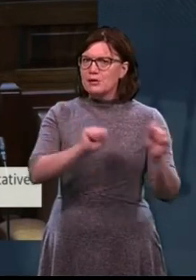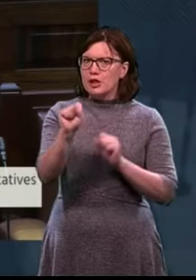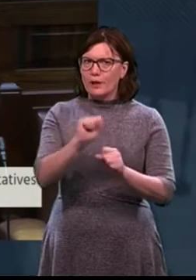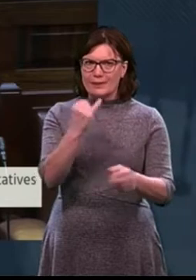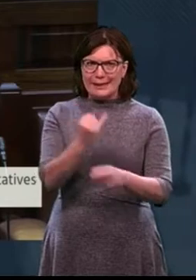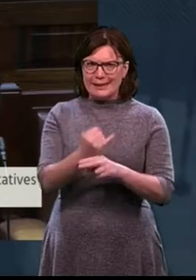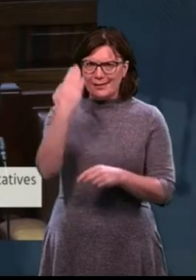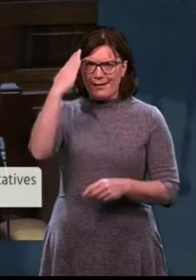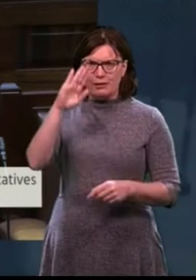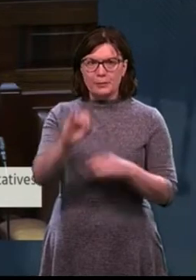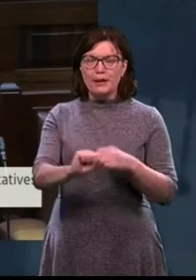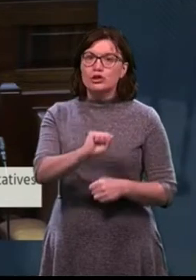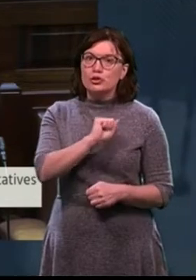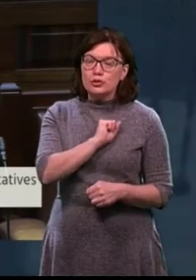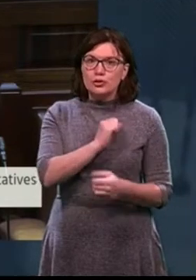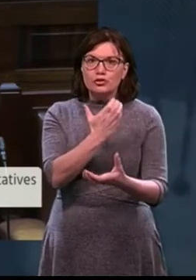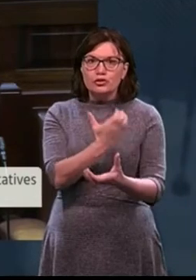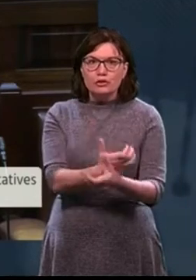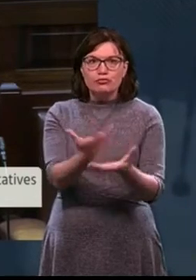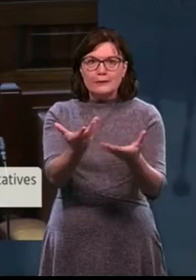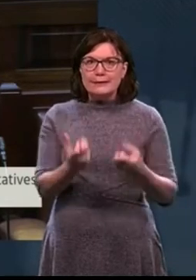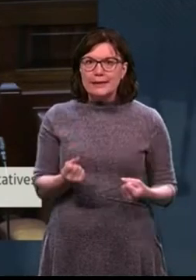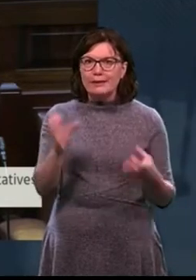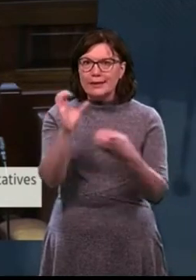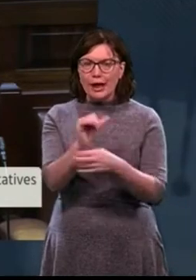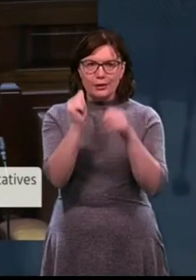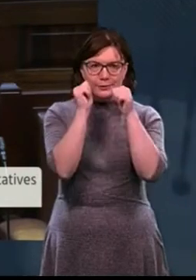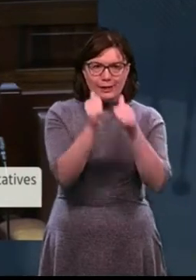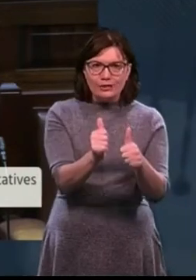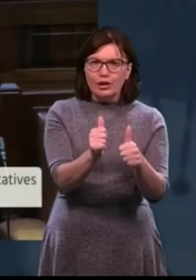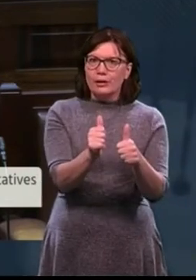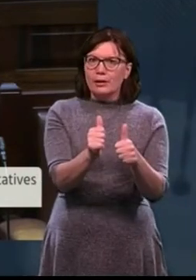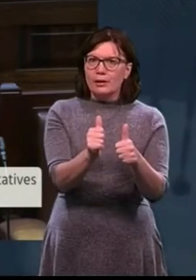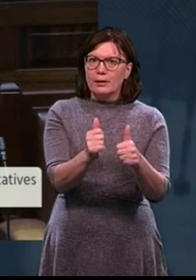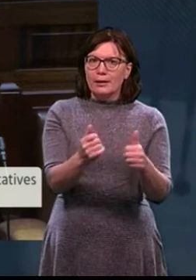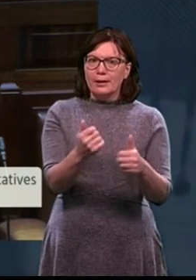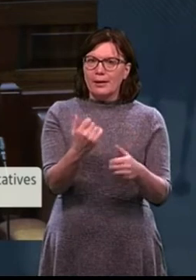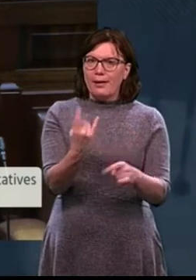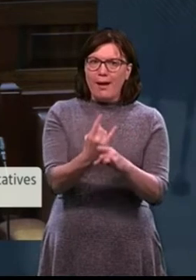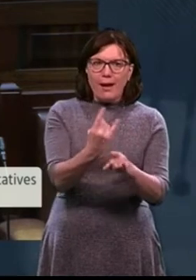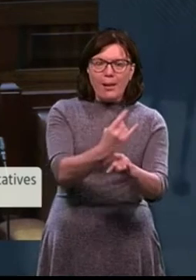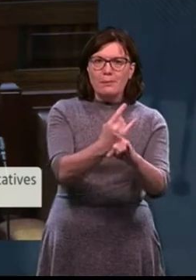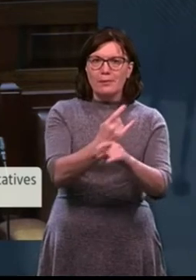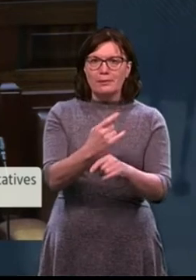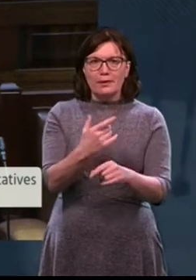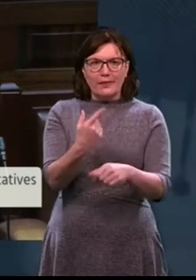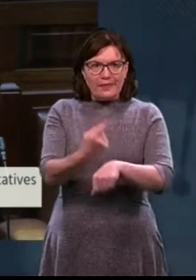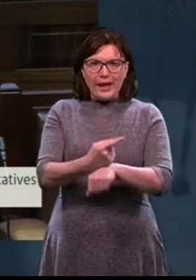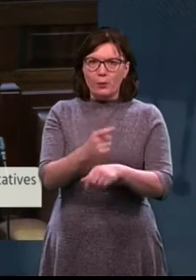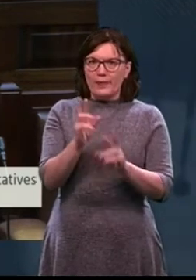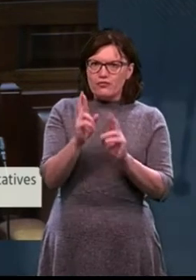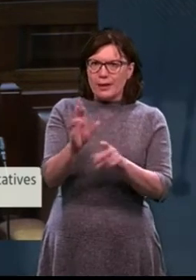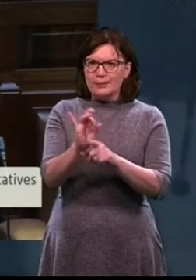of children is receiving appropriate supervision and